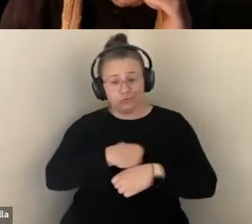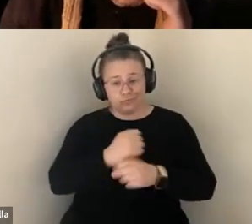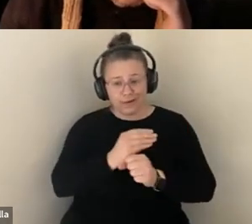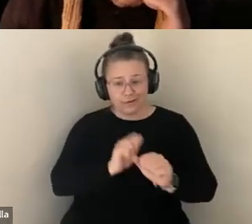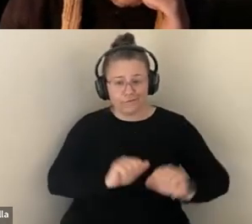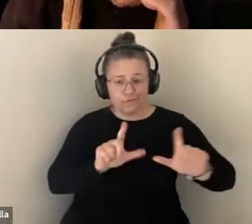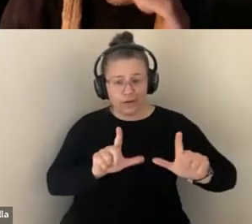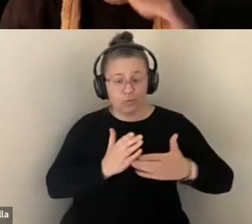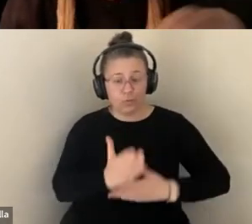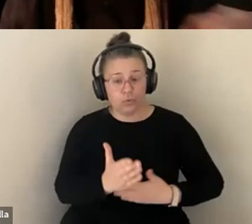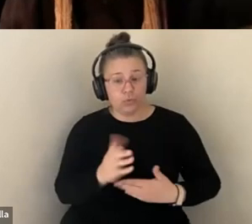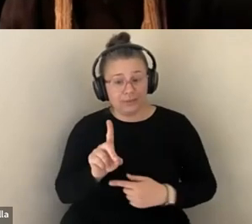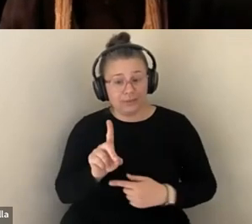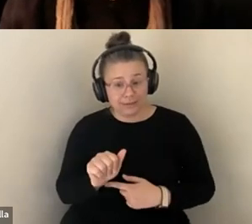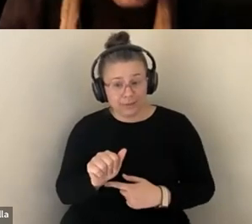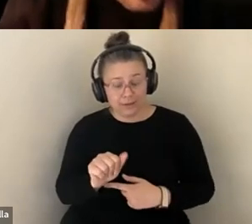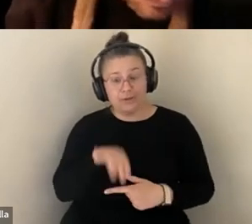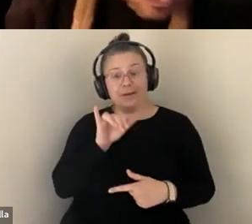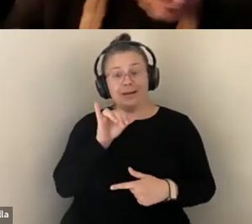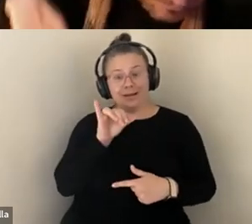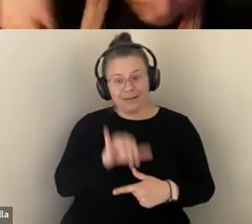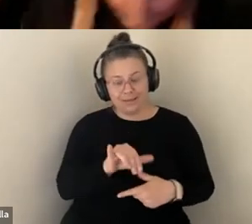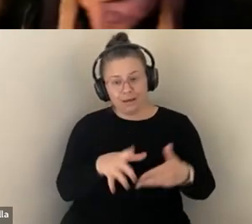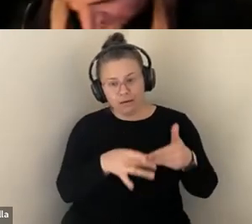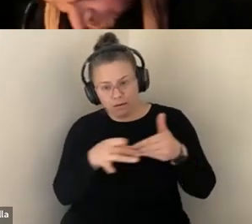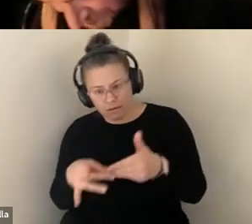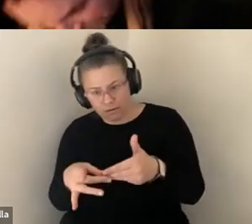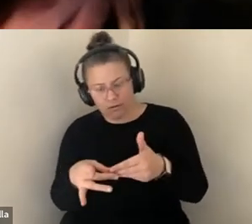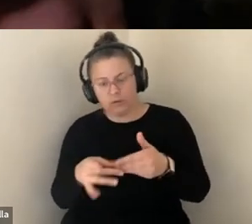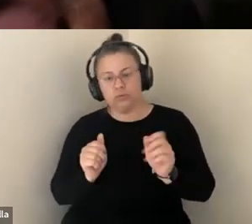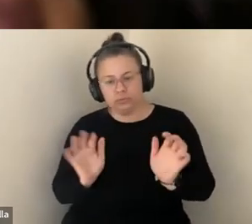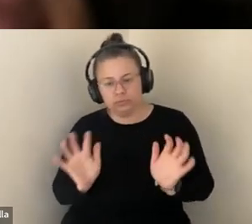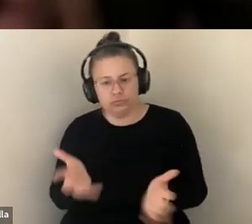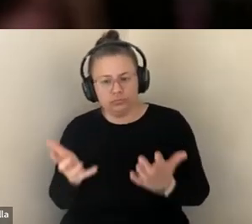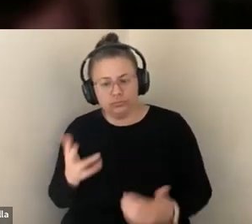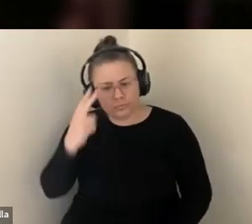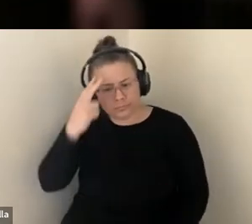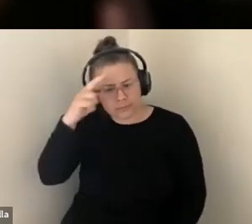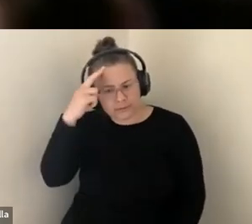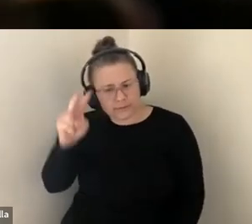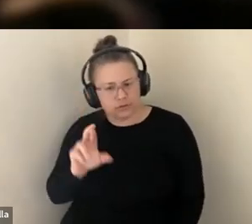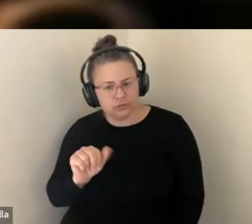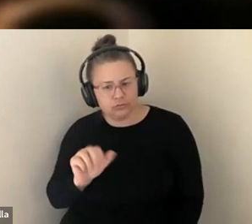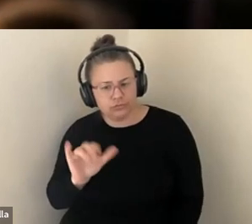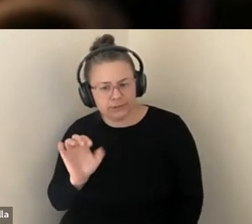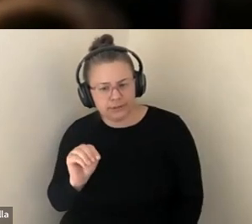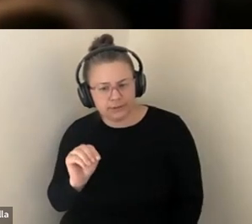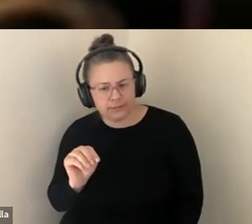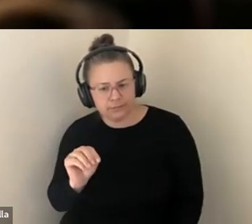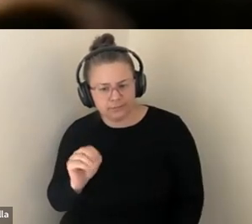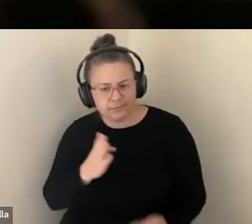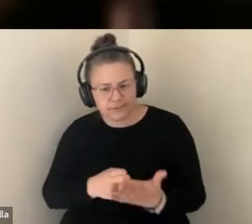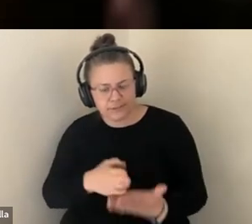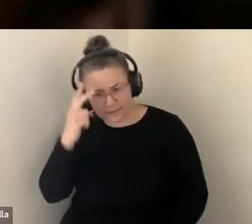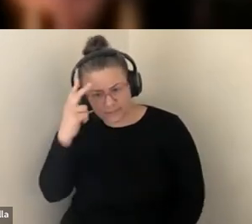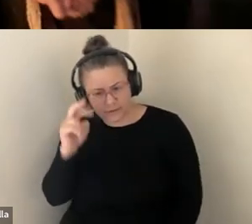ENABLED AND PERPETUATED ANTI-MEXICAN RACISM. AND I ALSO WOULD MENTION THE WORK OF RAYNA HOGARTH, AND SHE'S